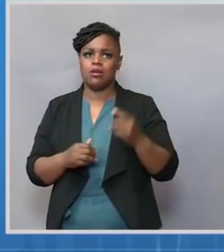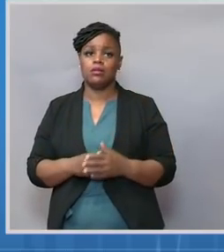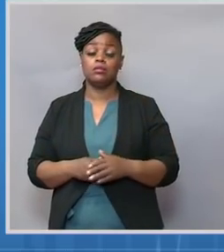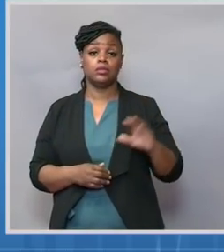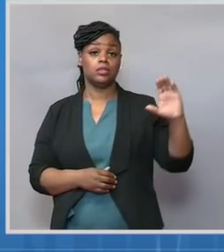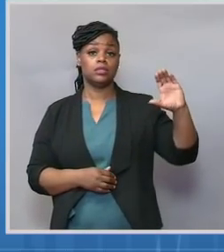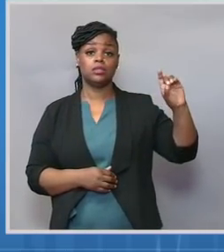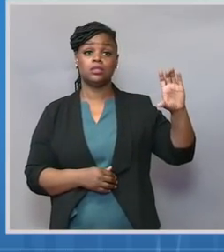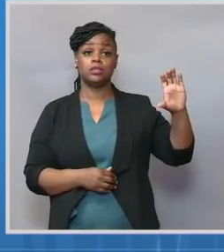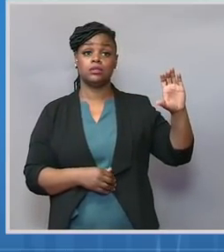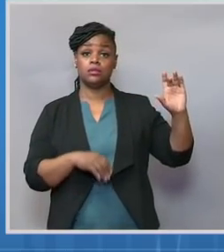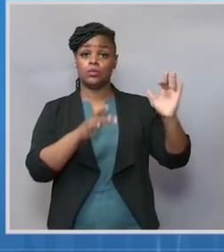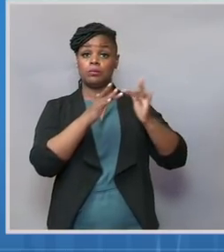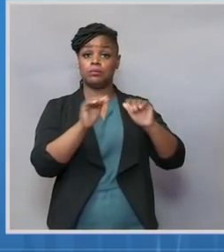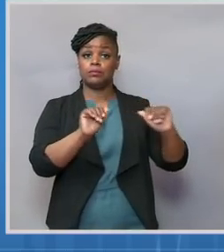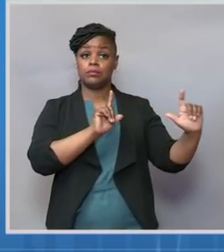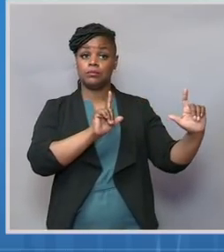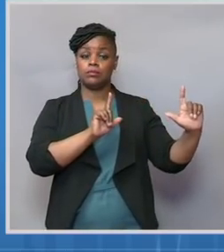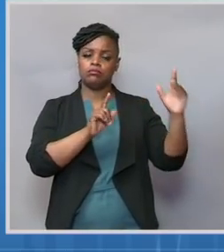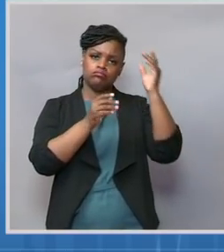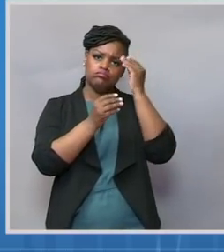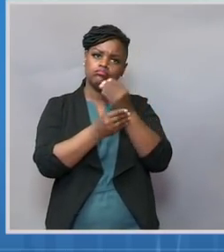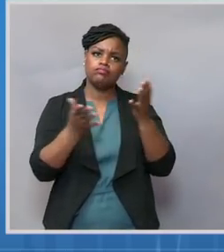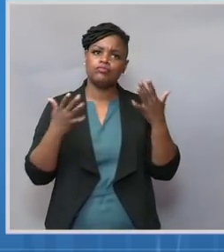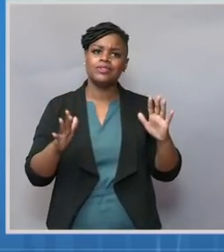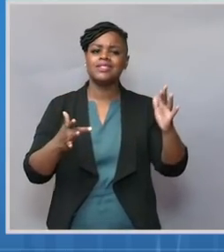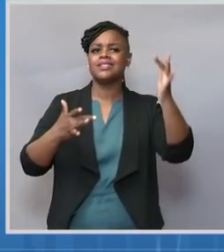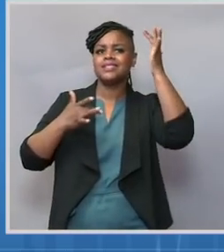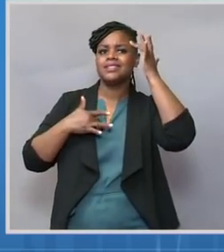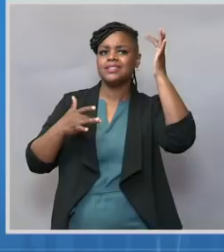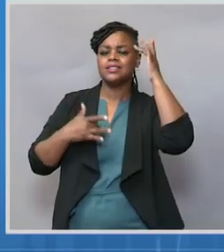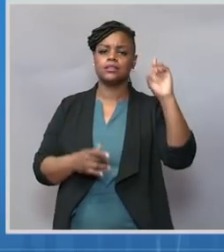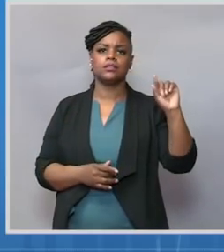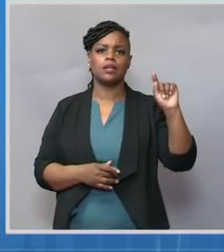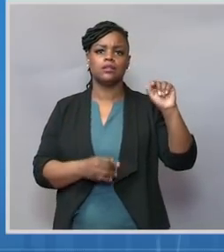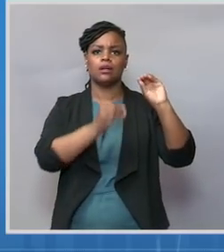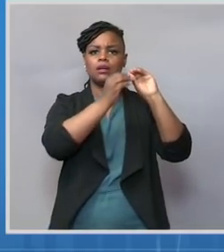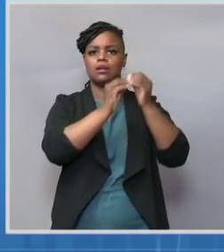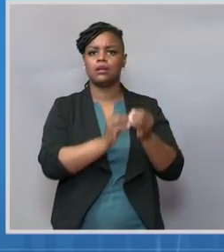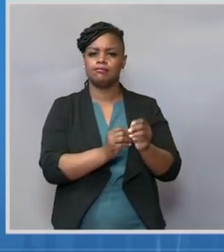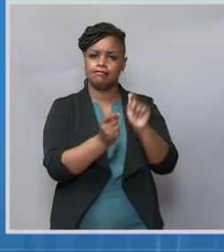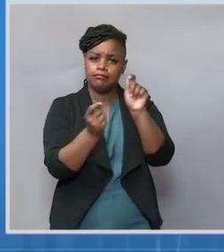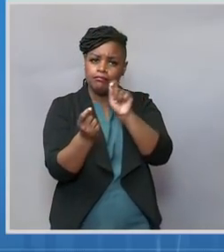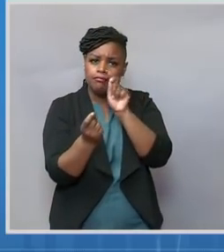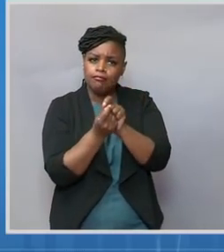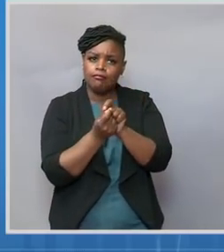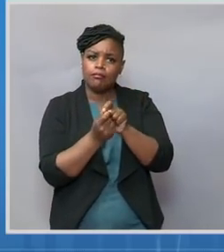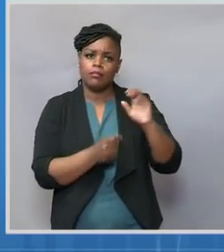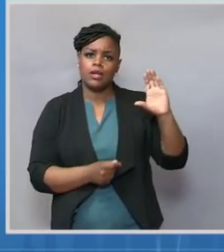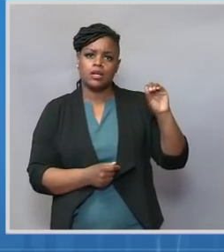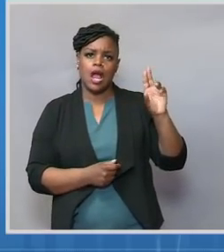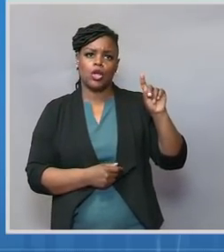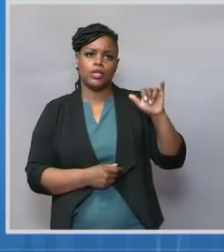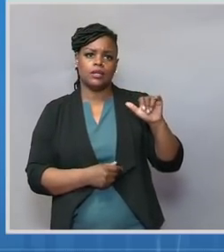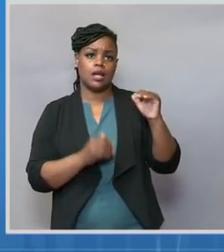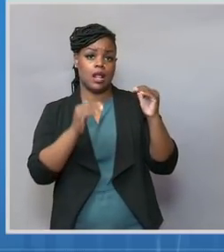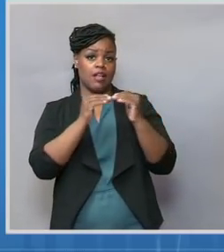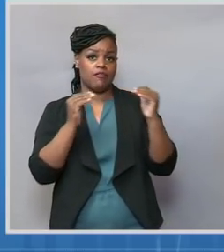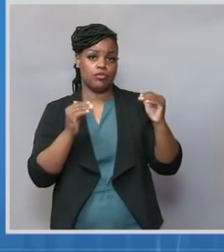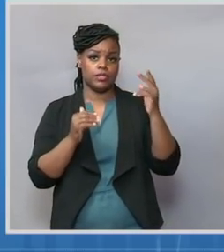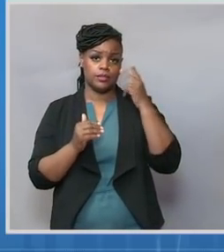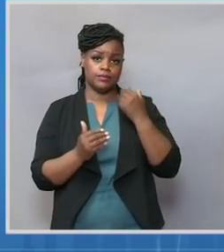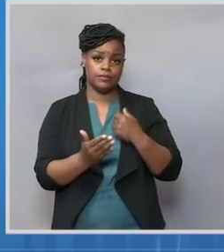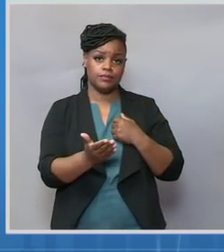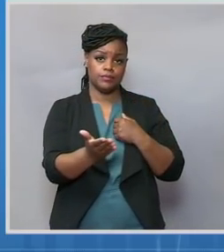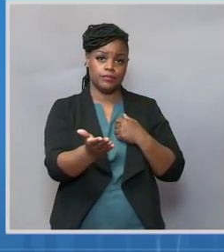website, we provide disease data down to the county level. This allows you to join us and learn how the virus might be spreading